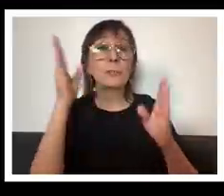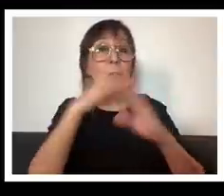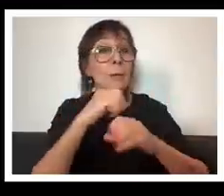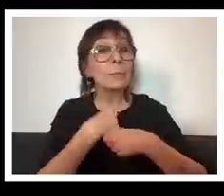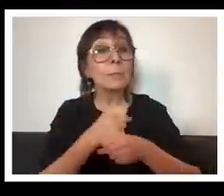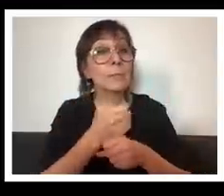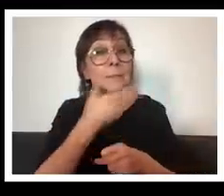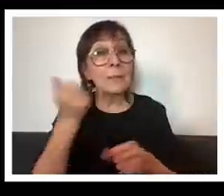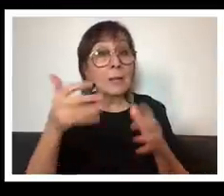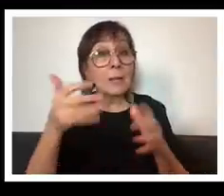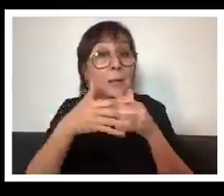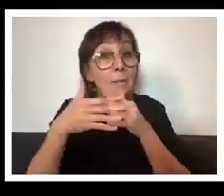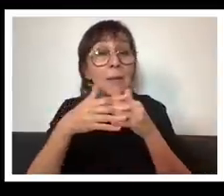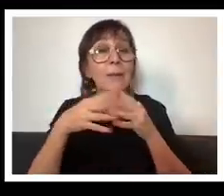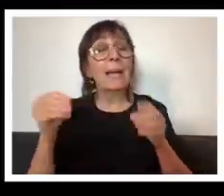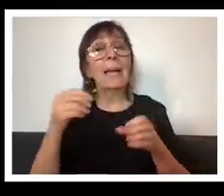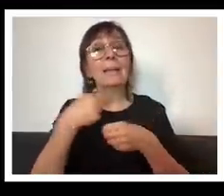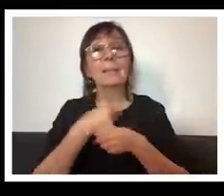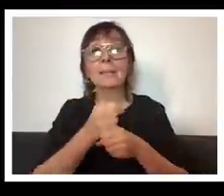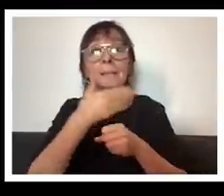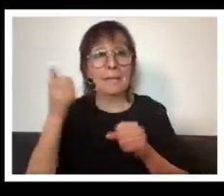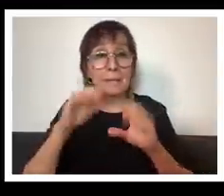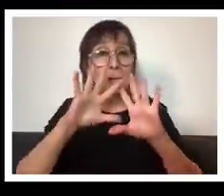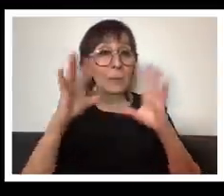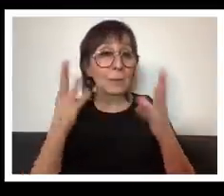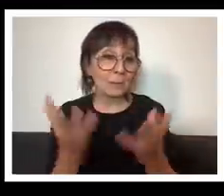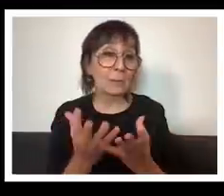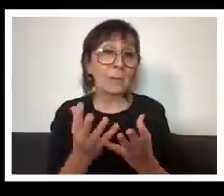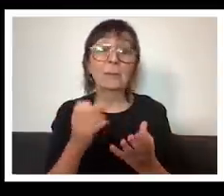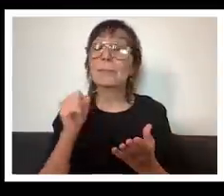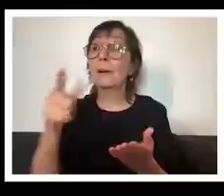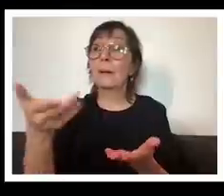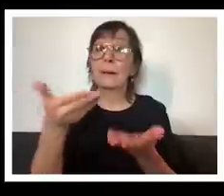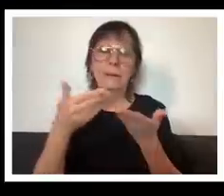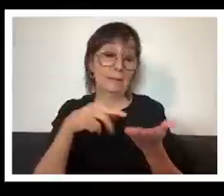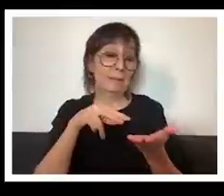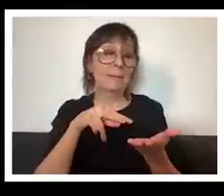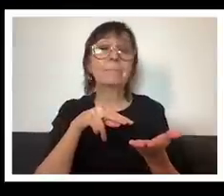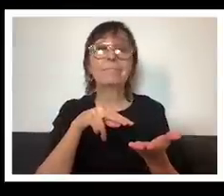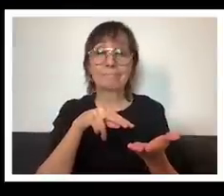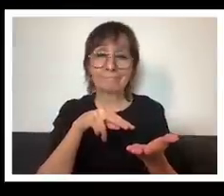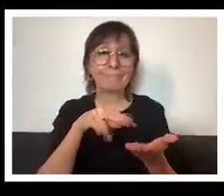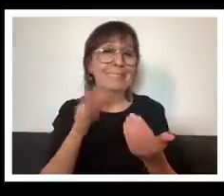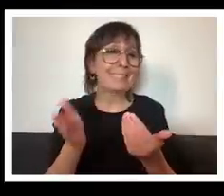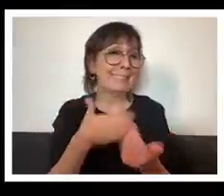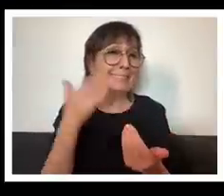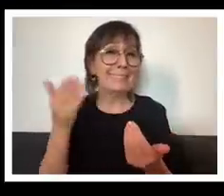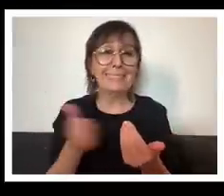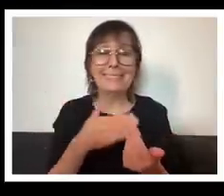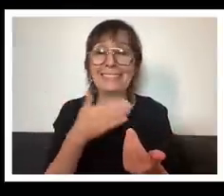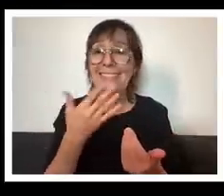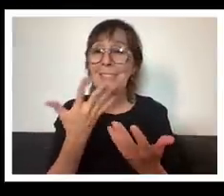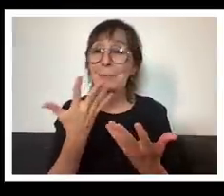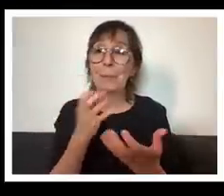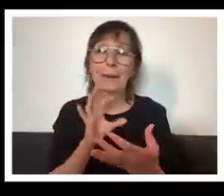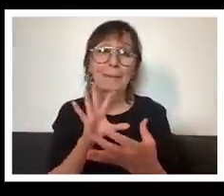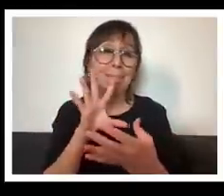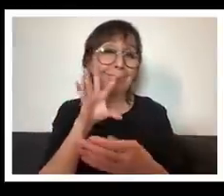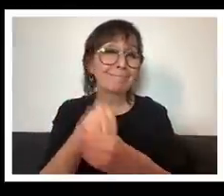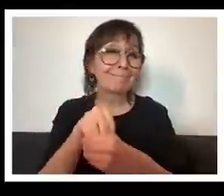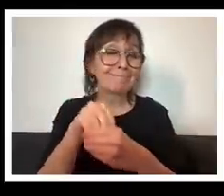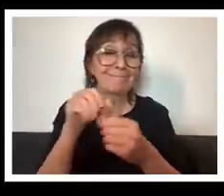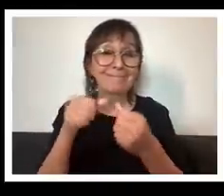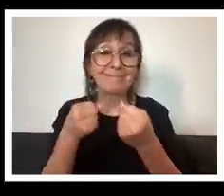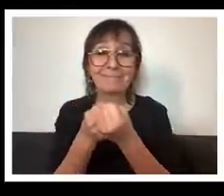uh and so uh it was an easy thing for us to want to be a part of crip camp